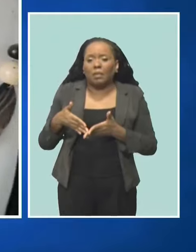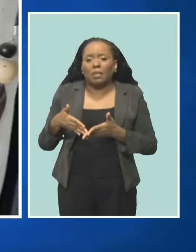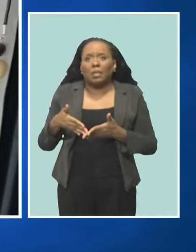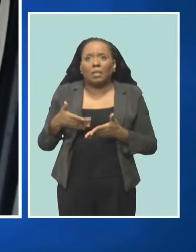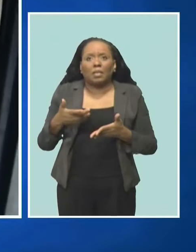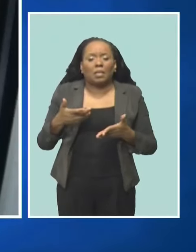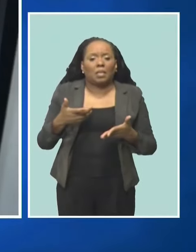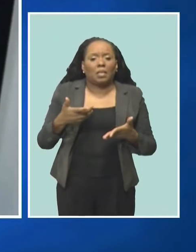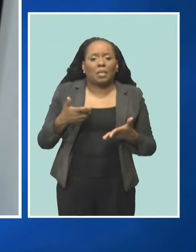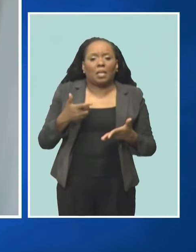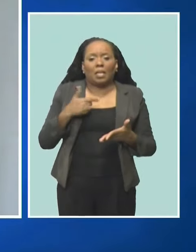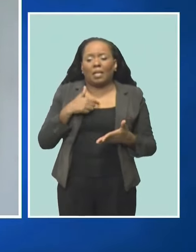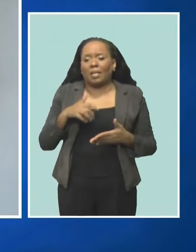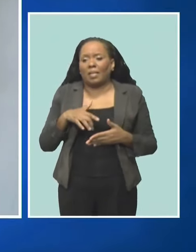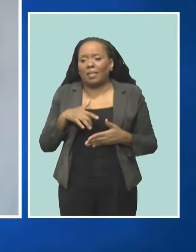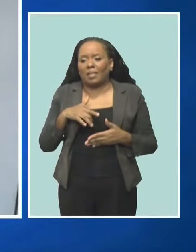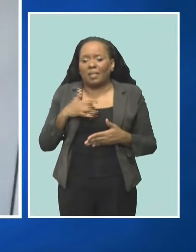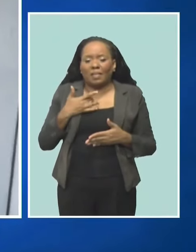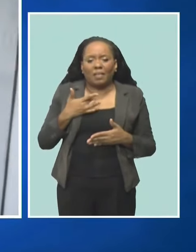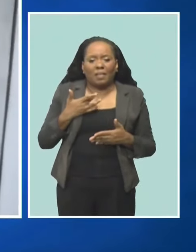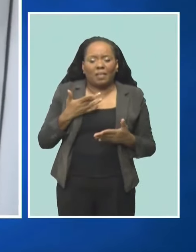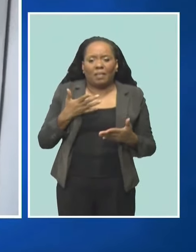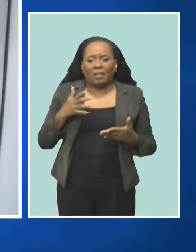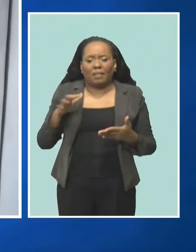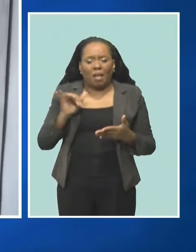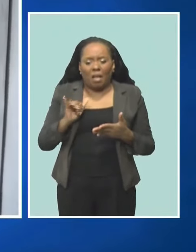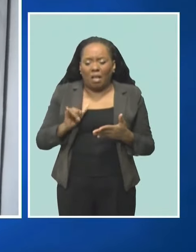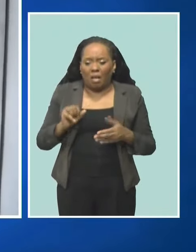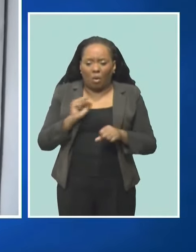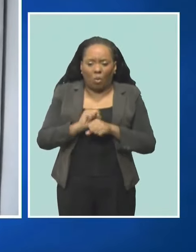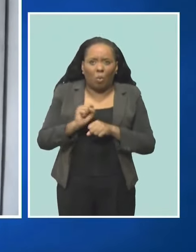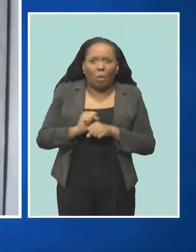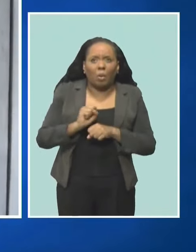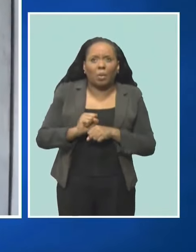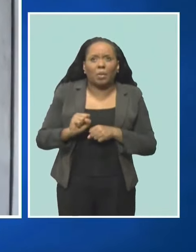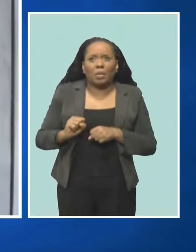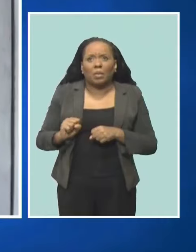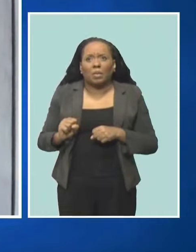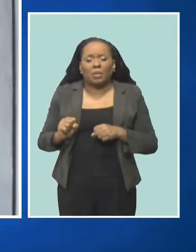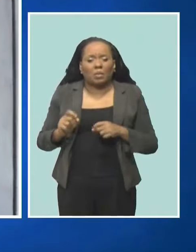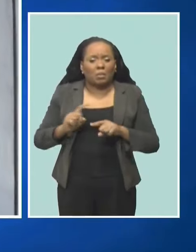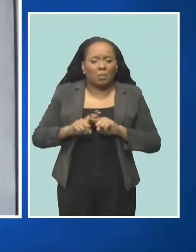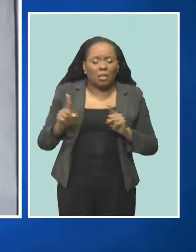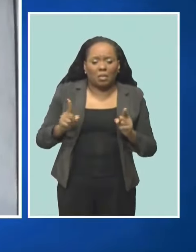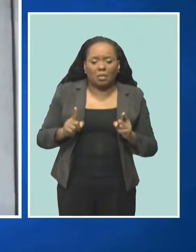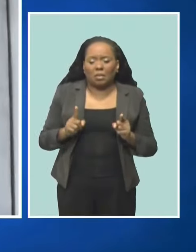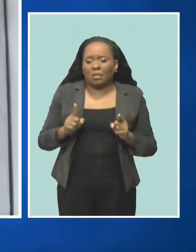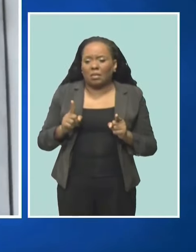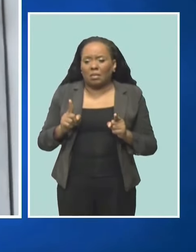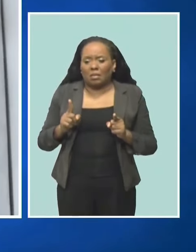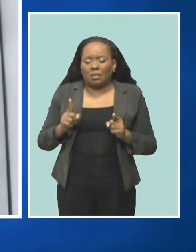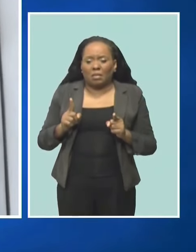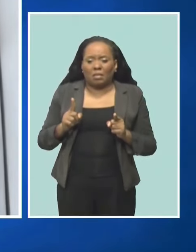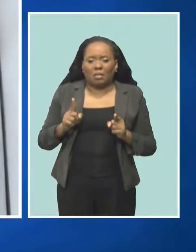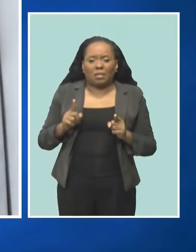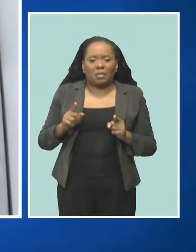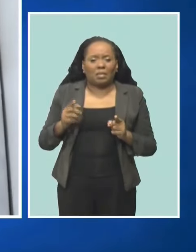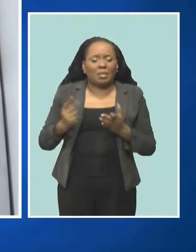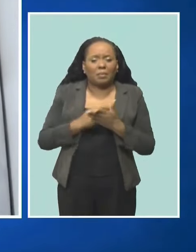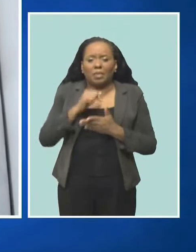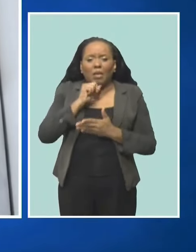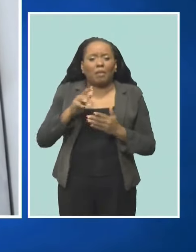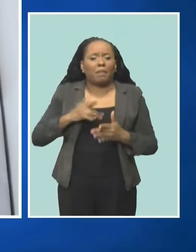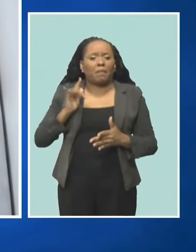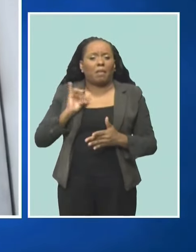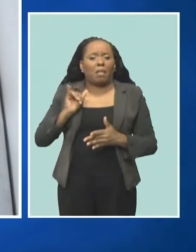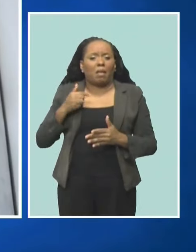a label put behind my persona, and I did not really think it did fit it. So in the beginning,